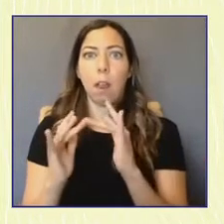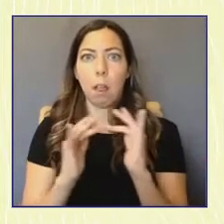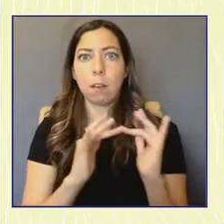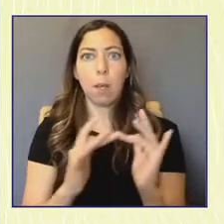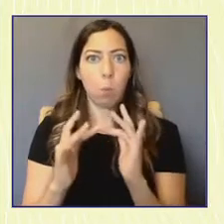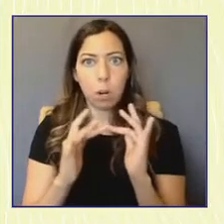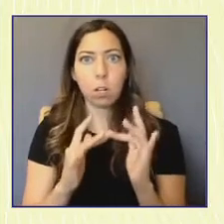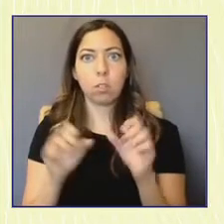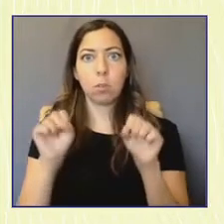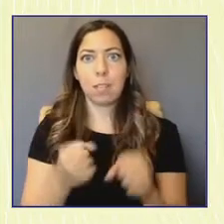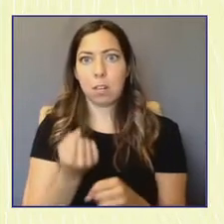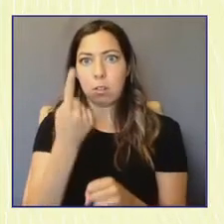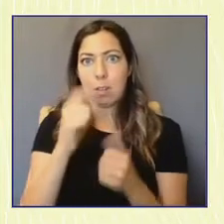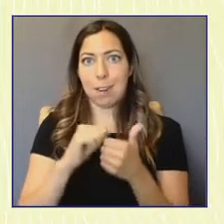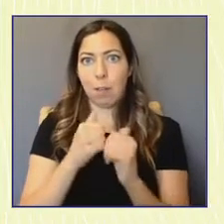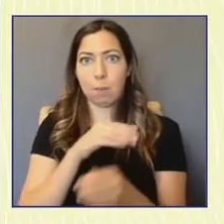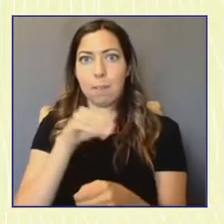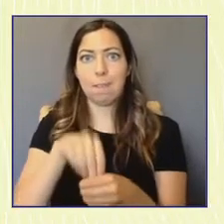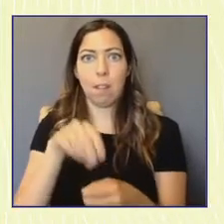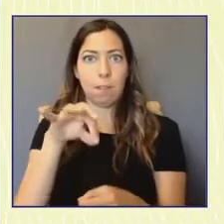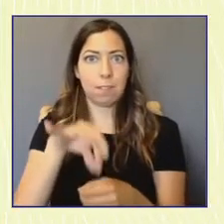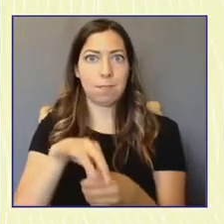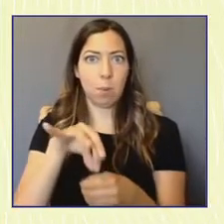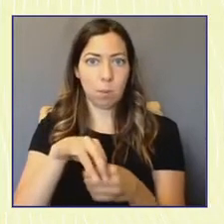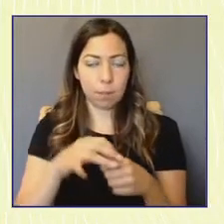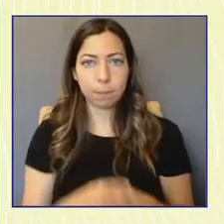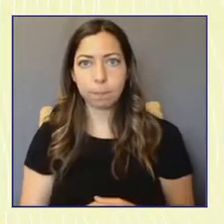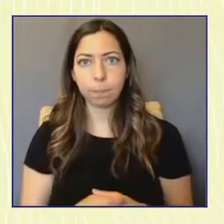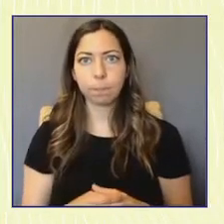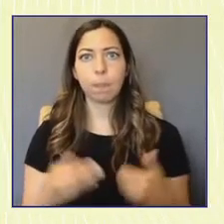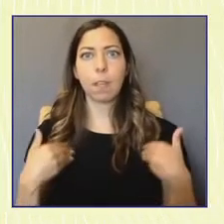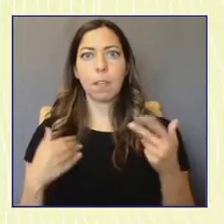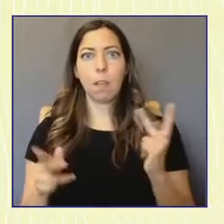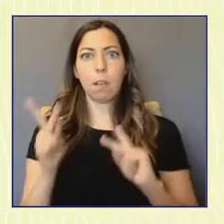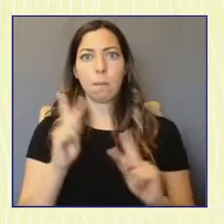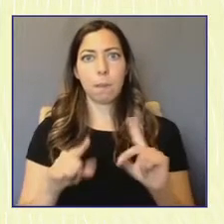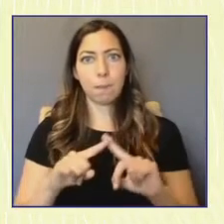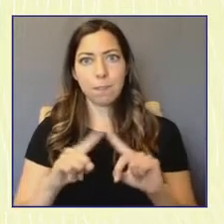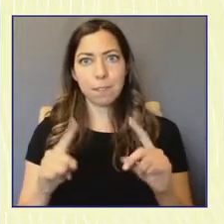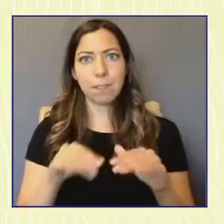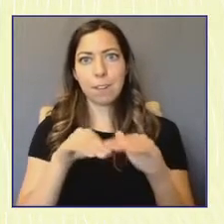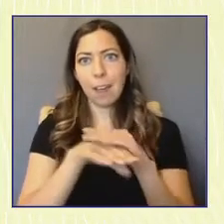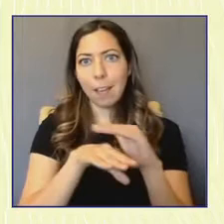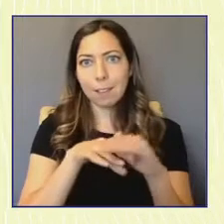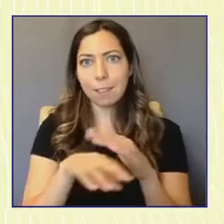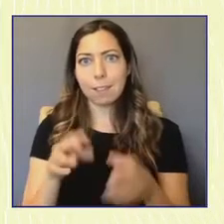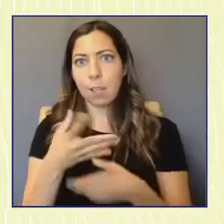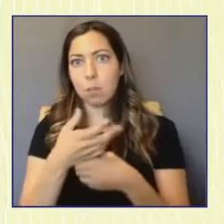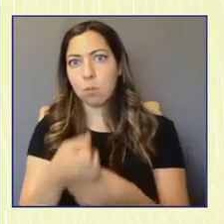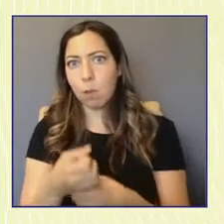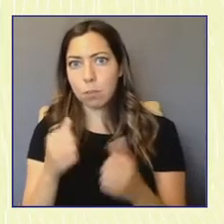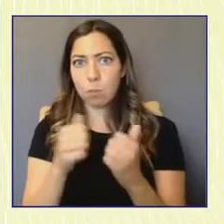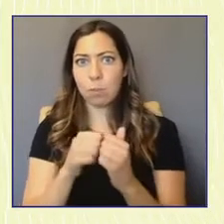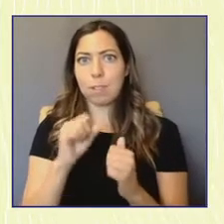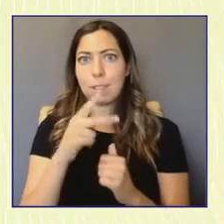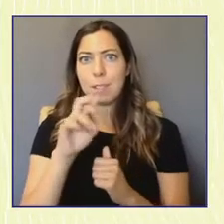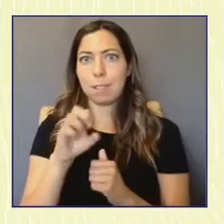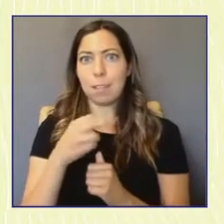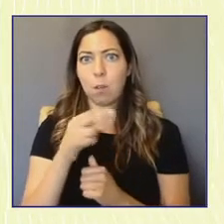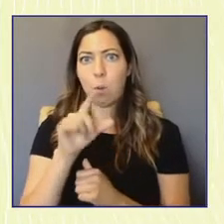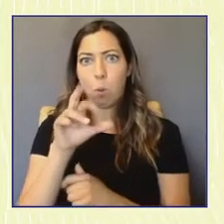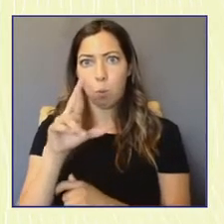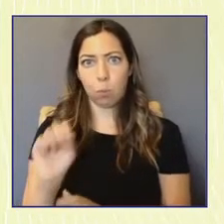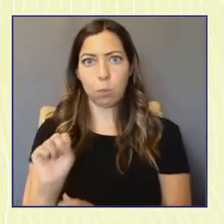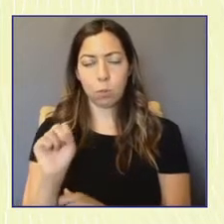Young people have different levels of access, trust, and relationships to each of these stakeholders, which is why it's important to create these varied